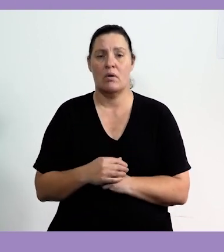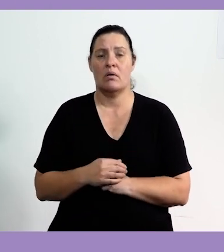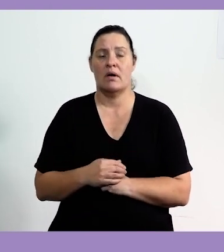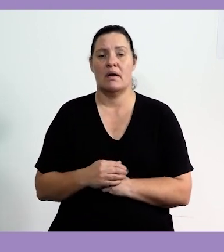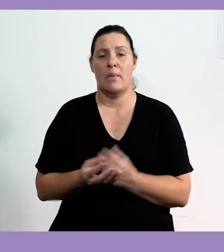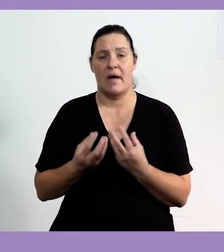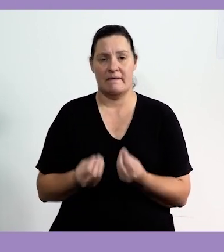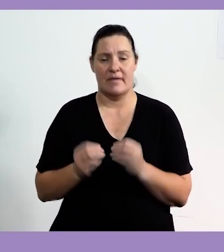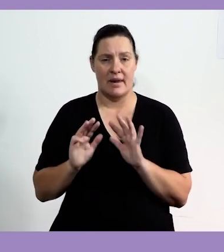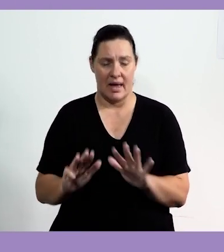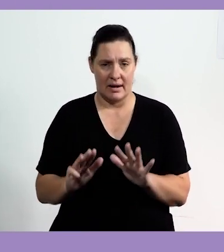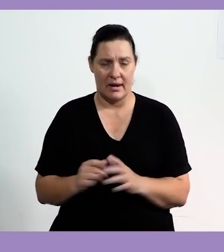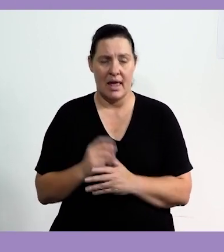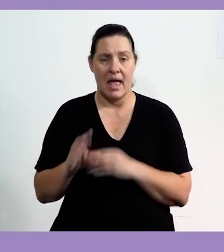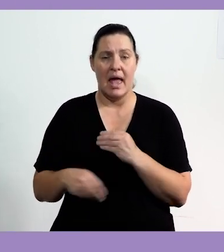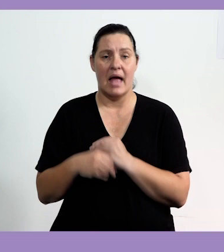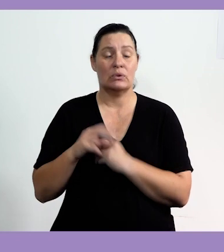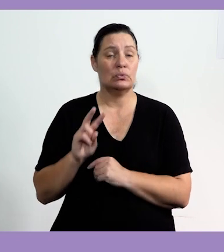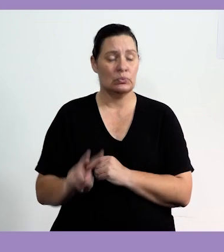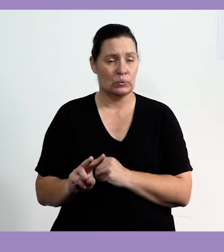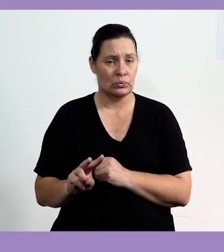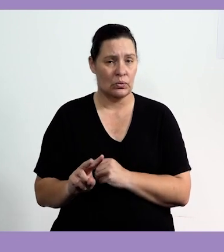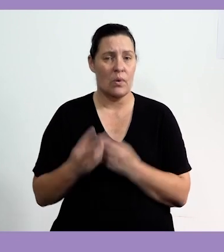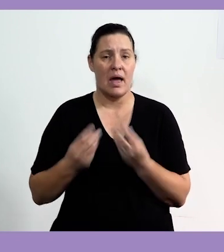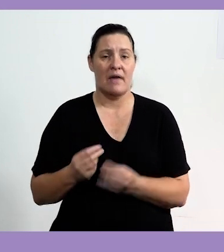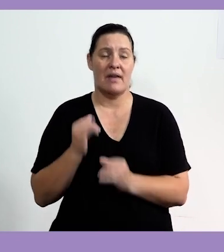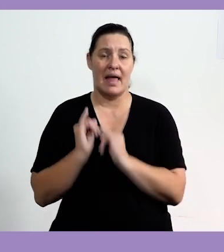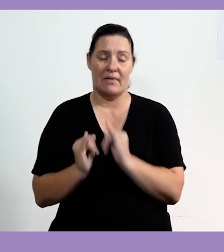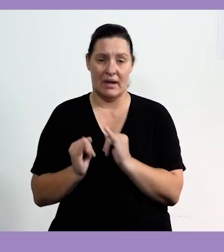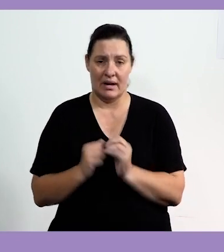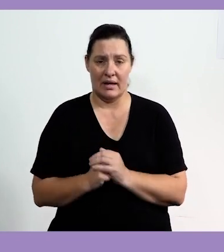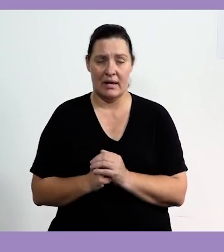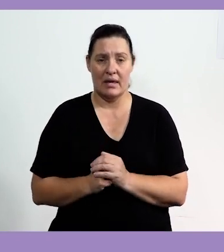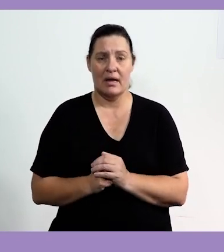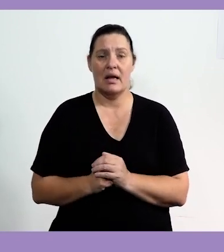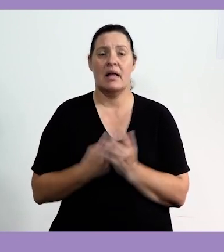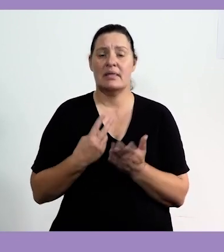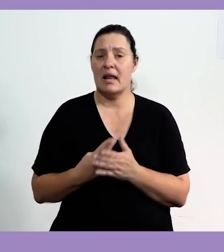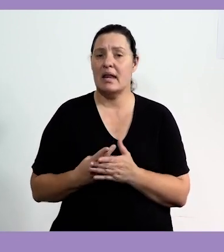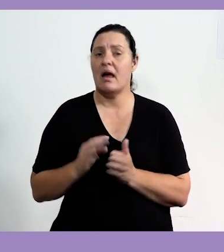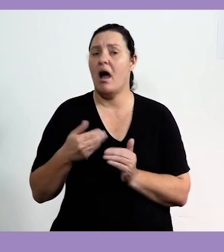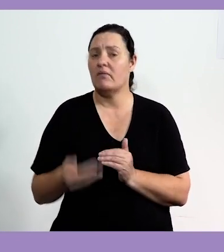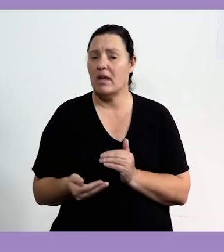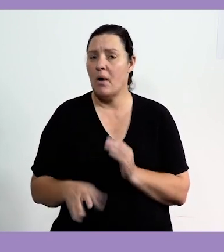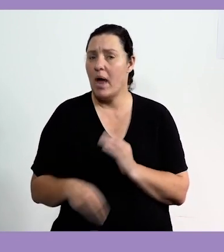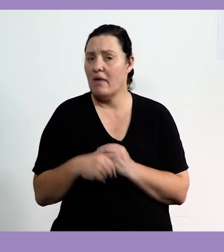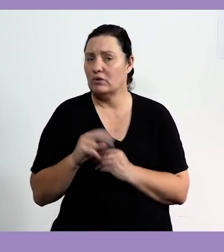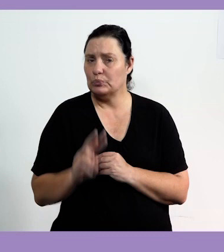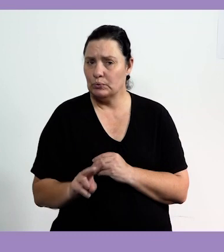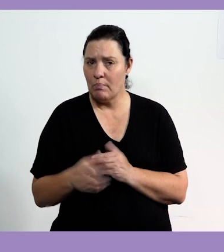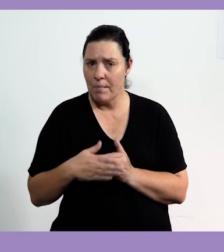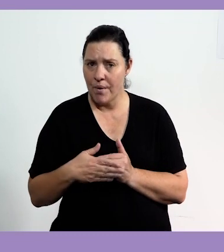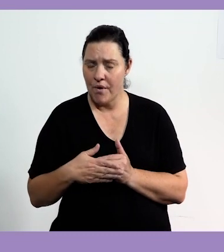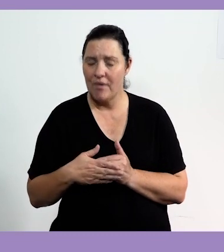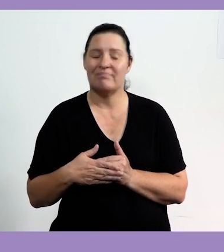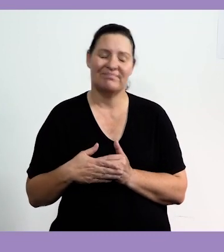add 2, we have 9. We add 2, we have 11. And then what do we have when we